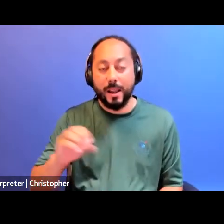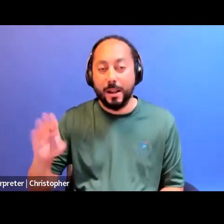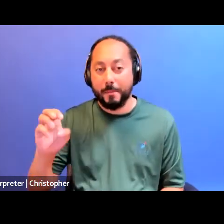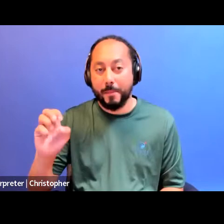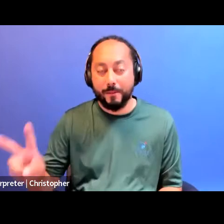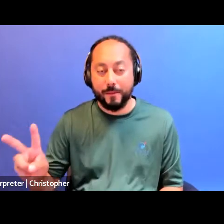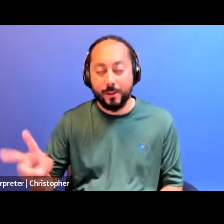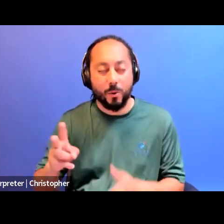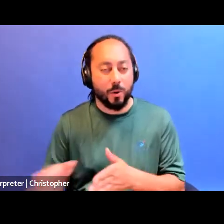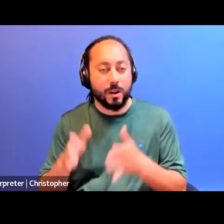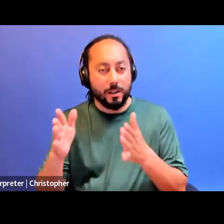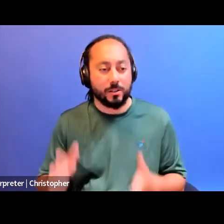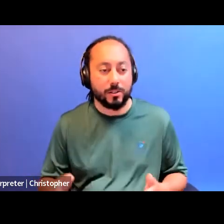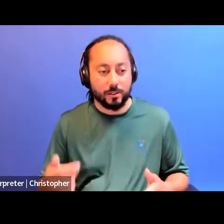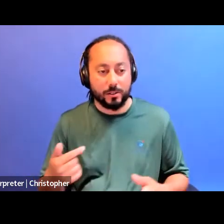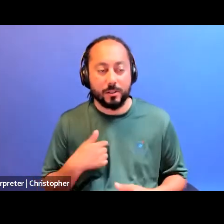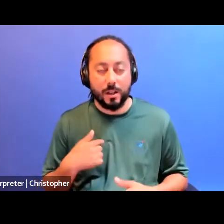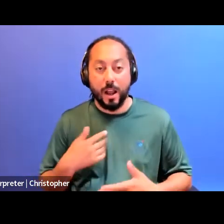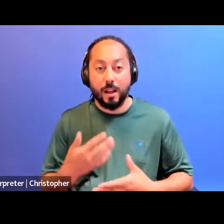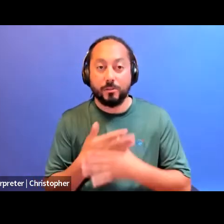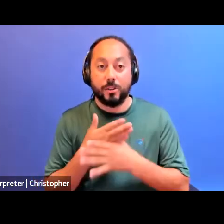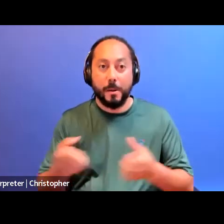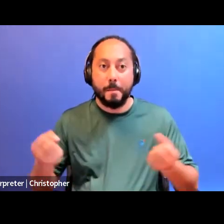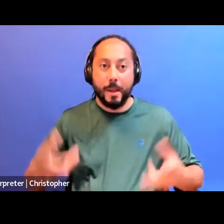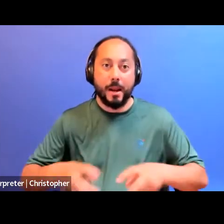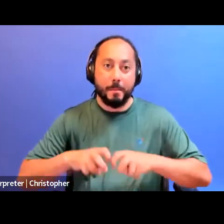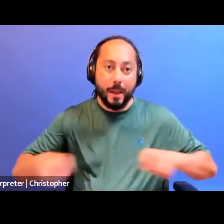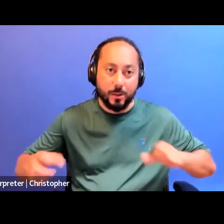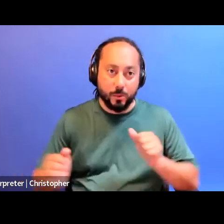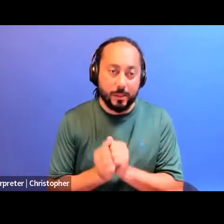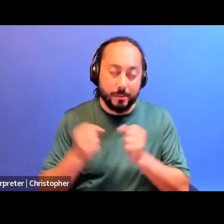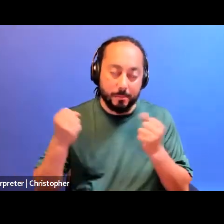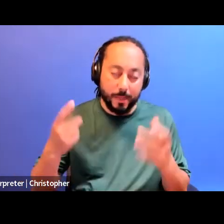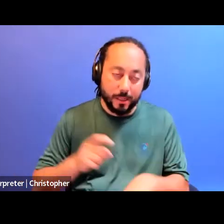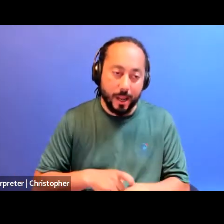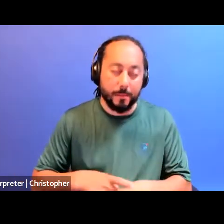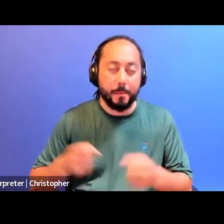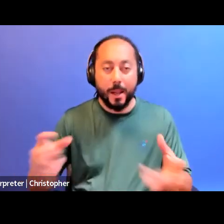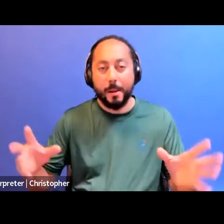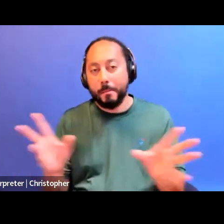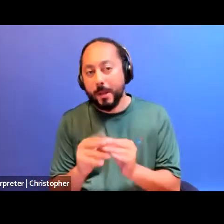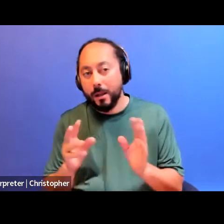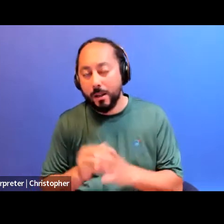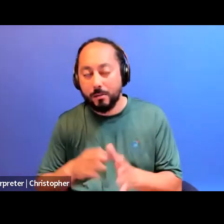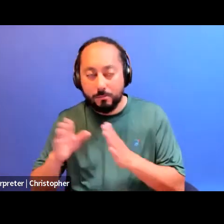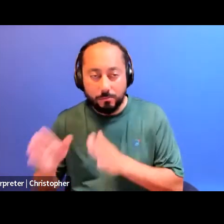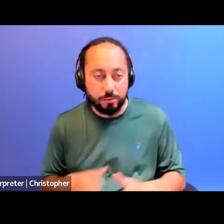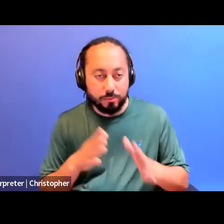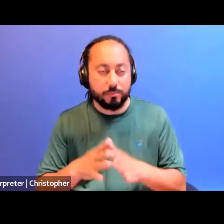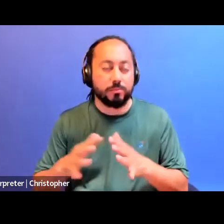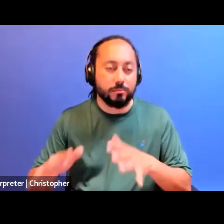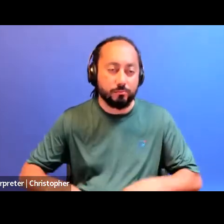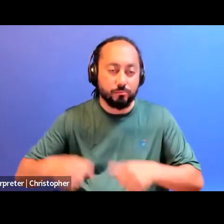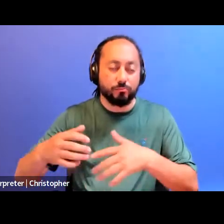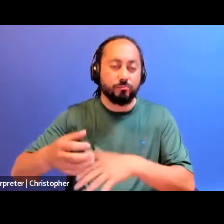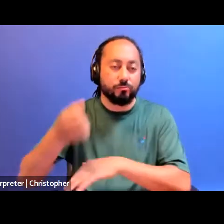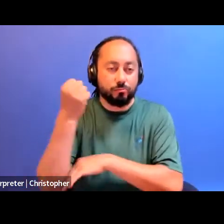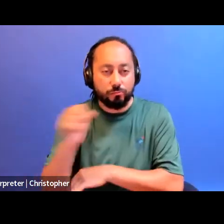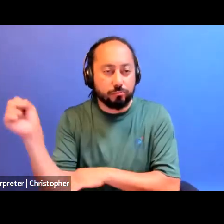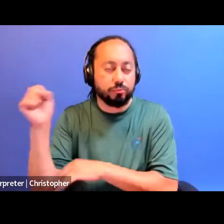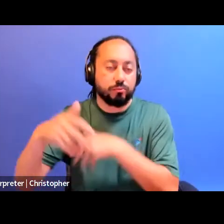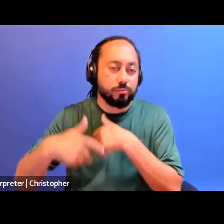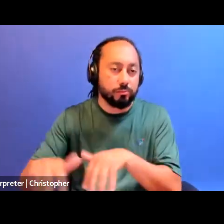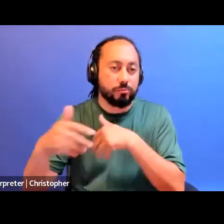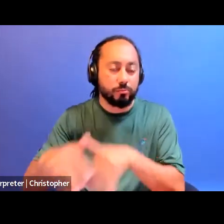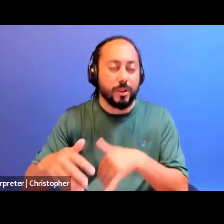organizers who I have shared many panels with, but also shared many meetings with, organized demonstrations with. And we still get along and respect one